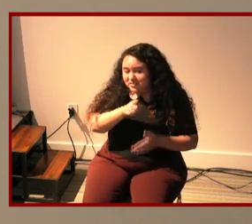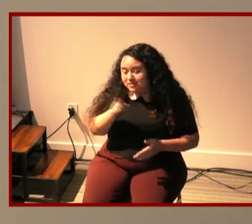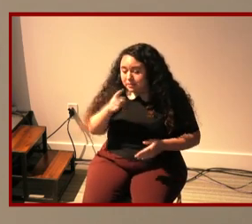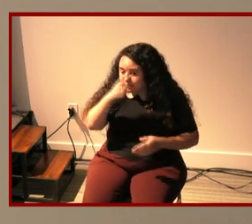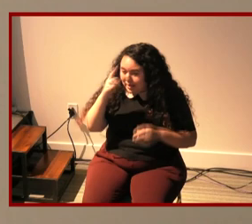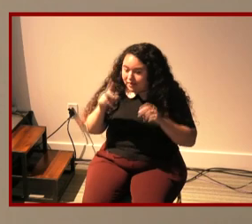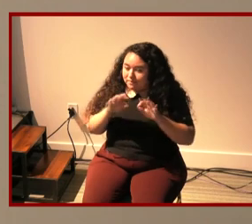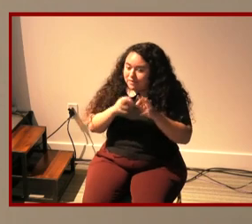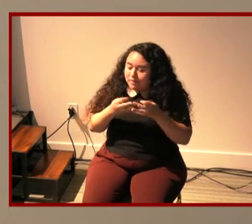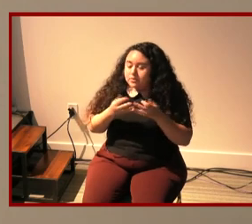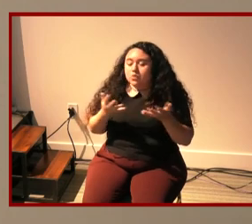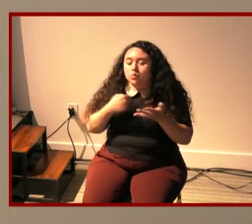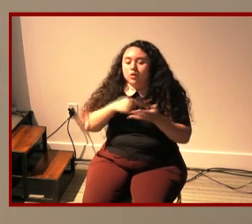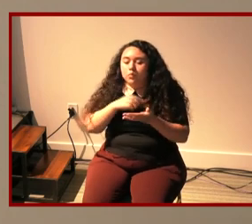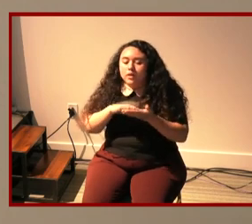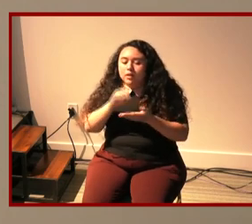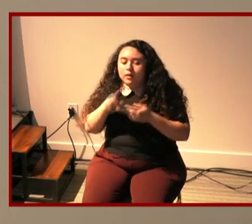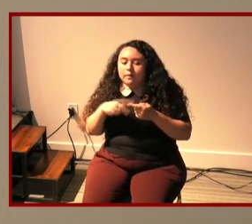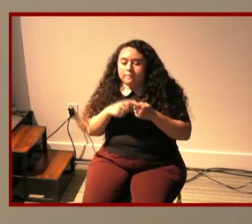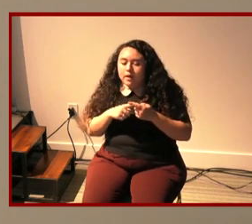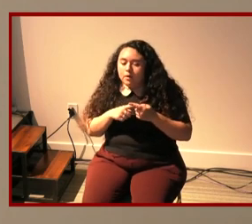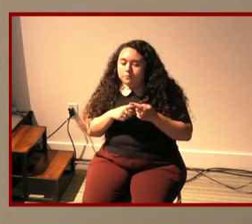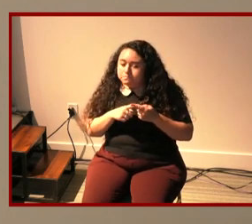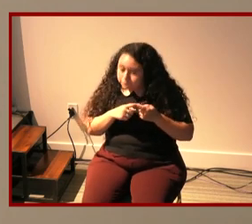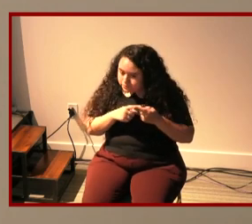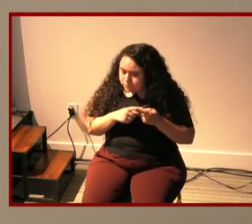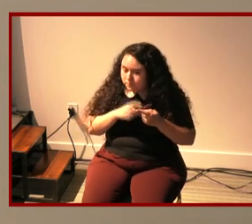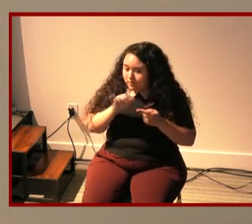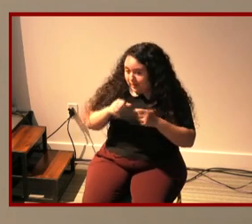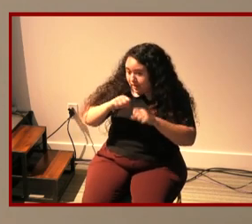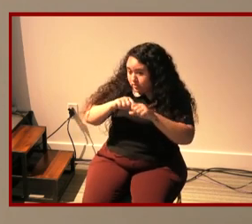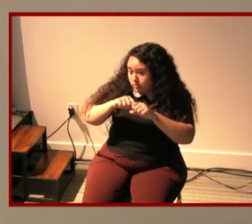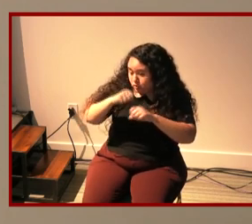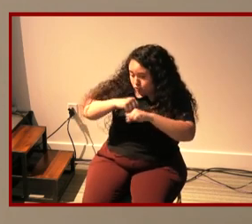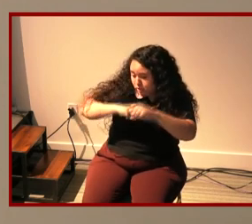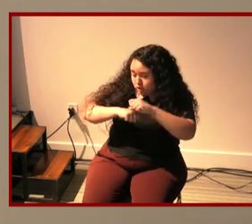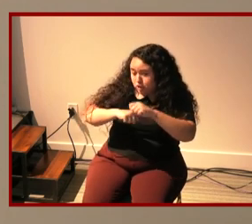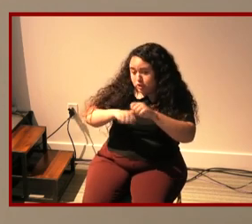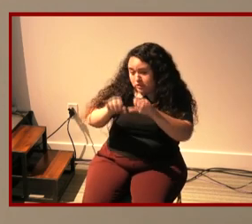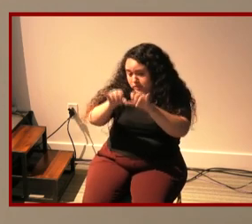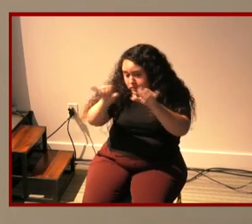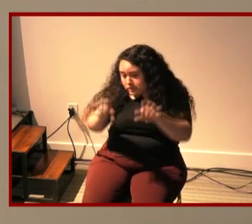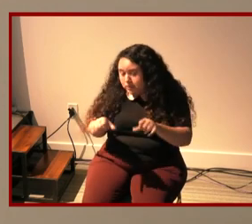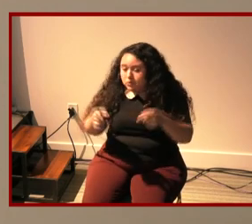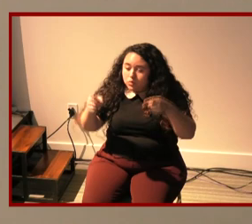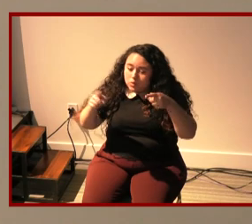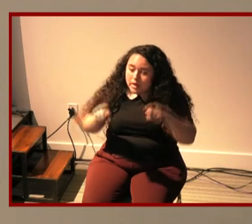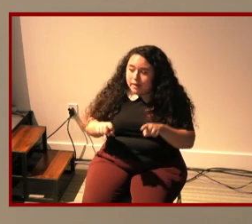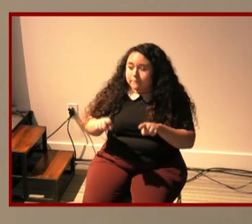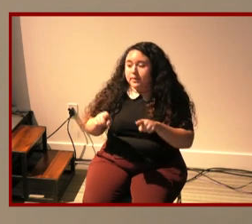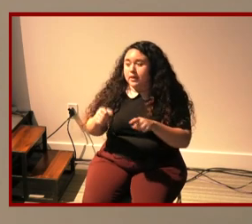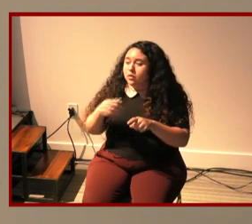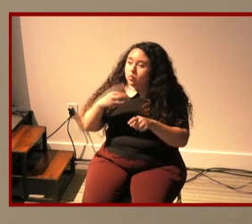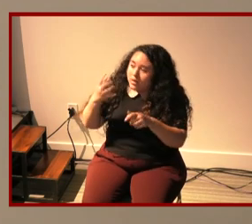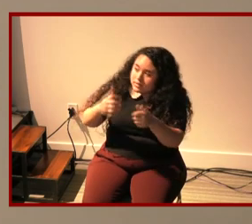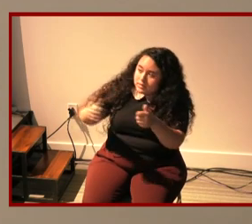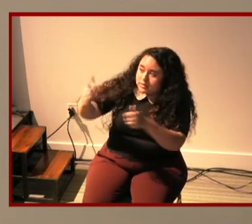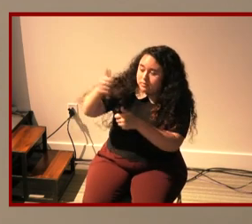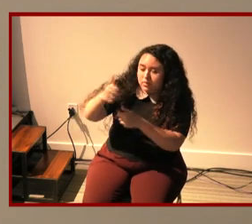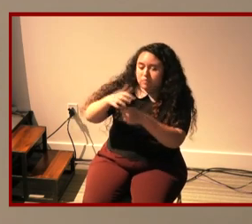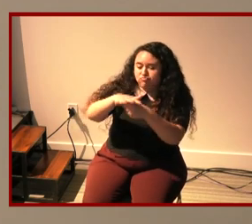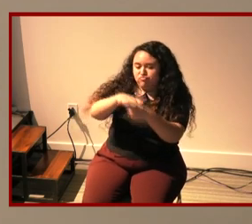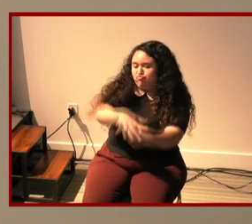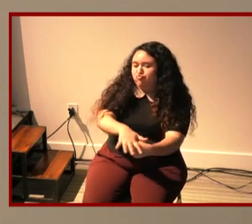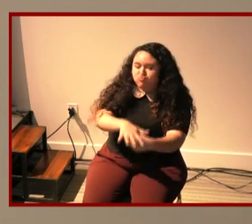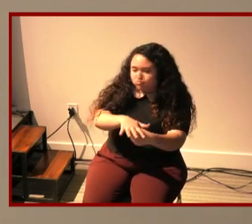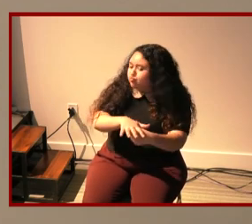what can we learn about a that structure of um white supremacy and how it shuts down on